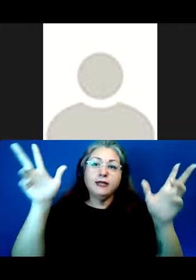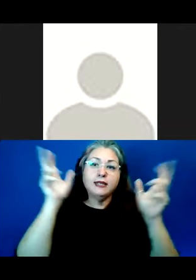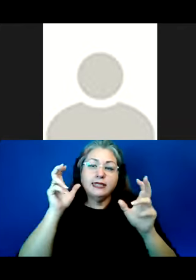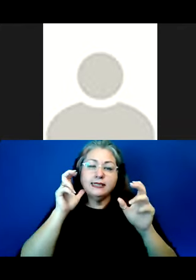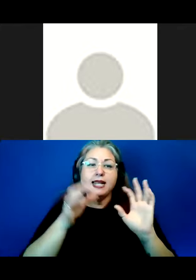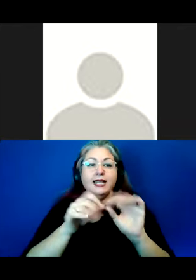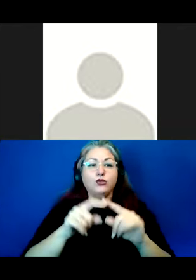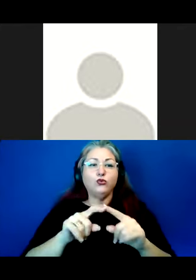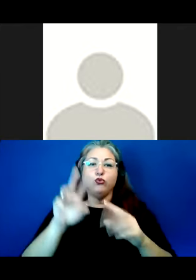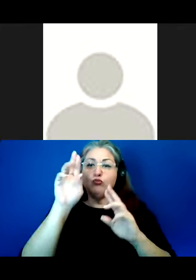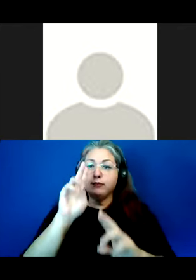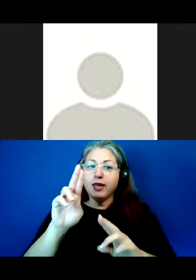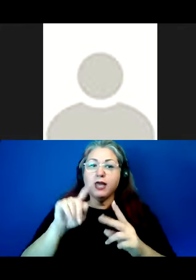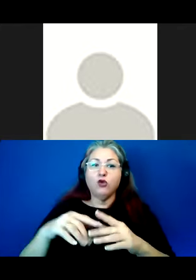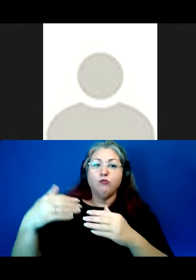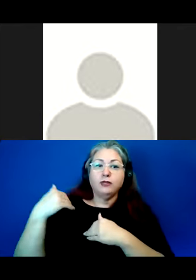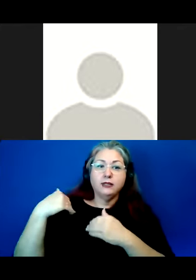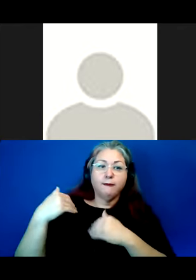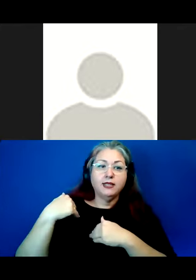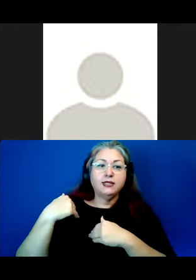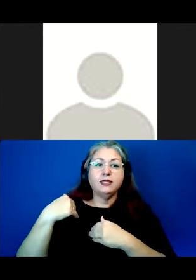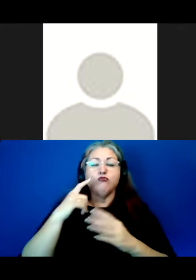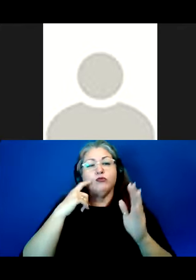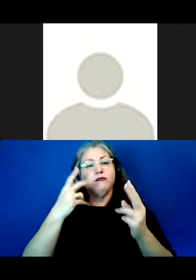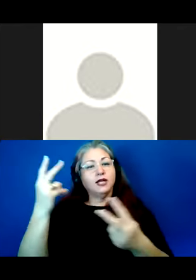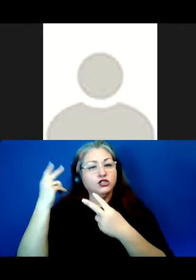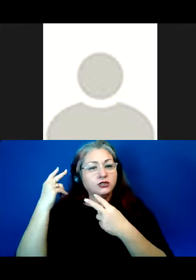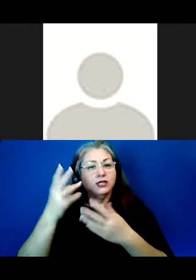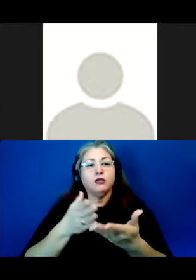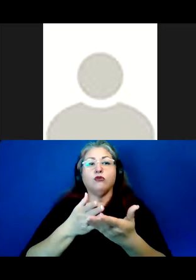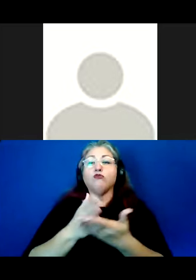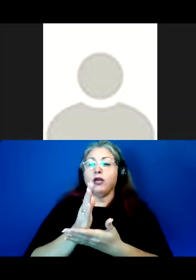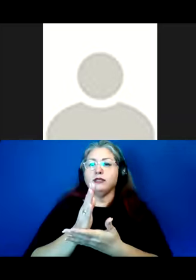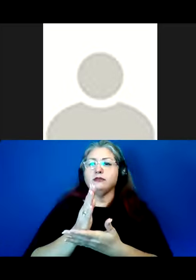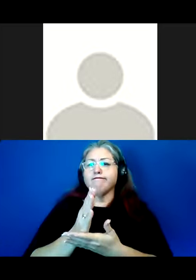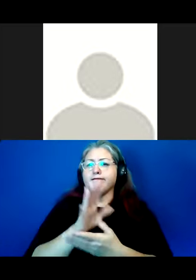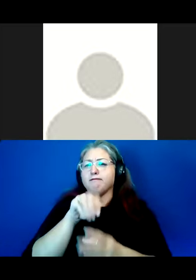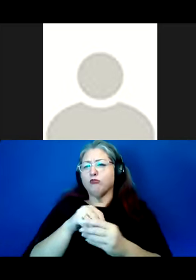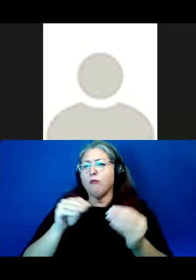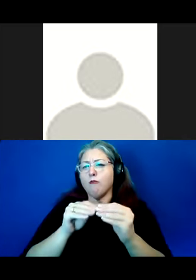words such as respect responsibility reflection and rights, among others.